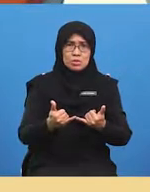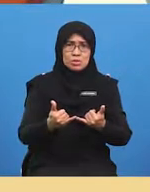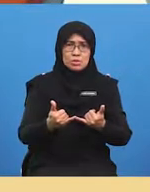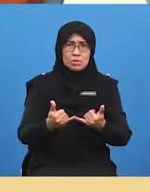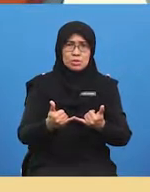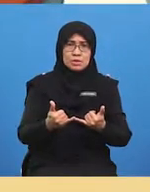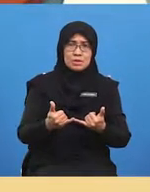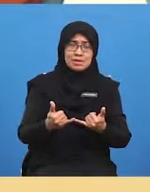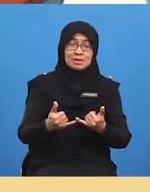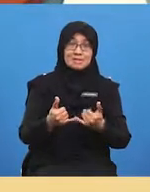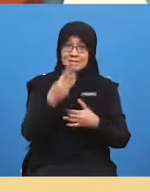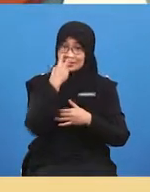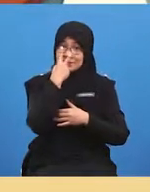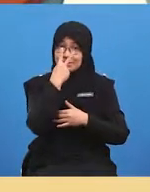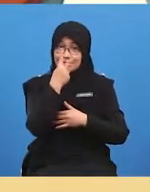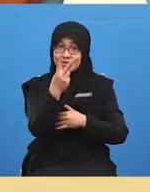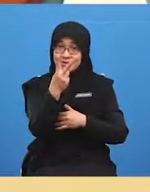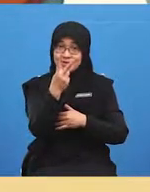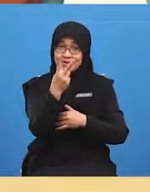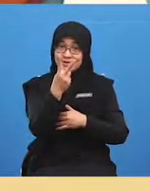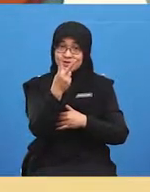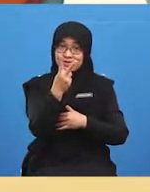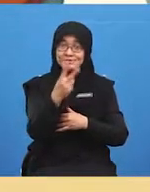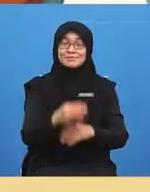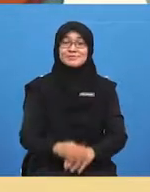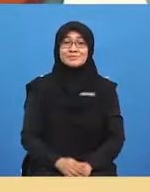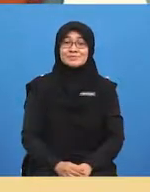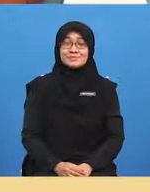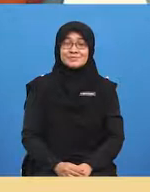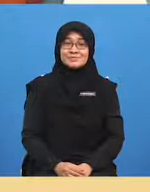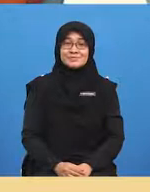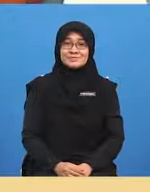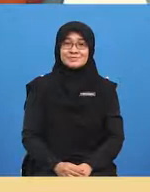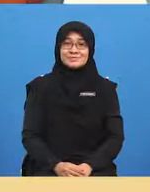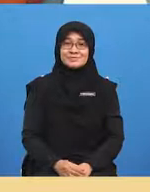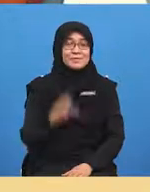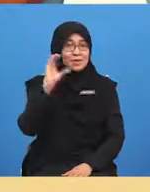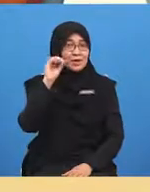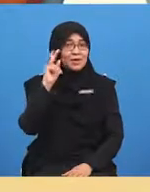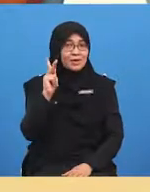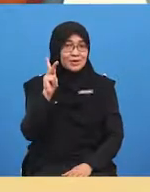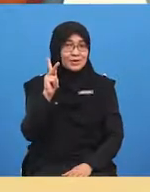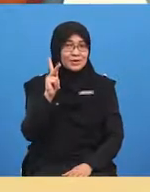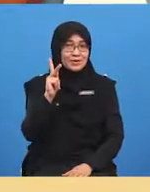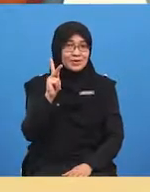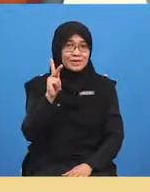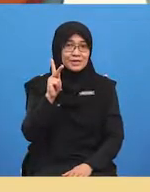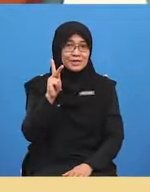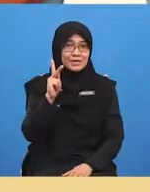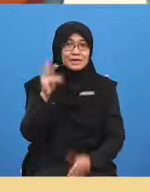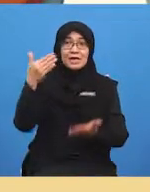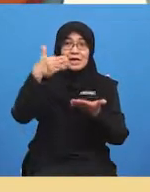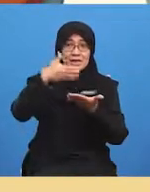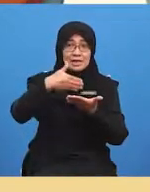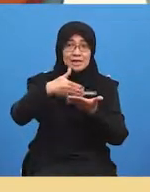over all right do it again reach over okay we are going to